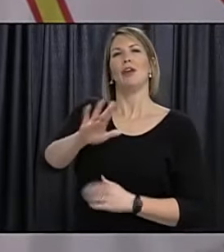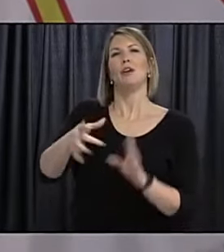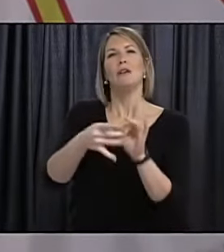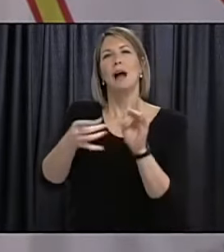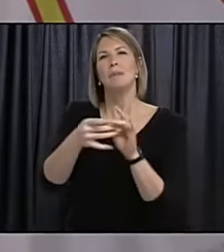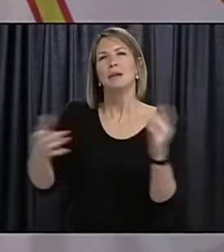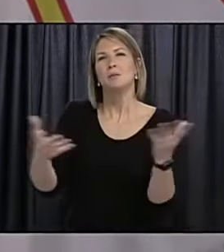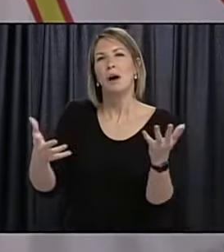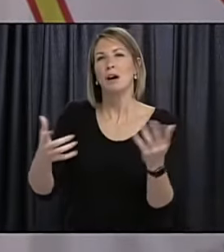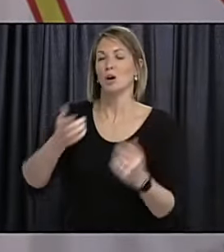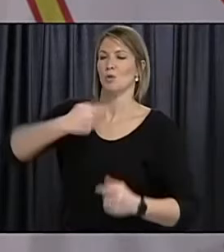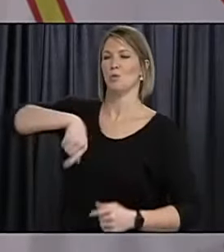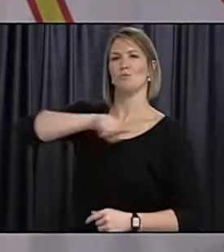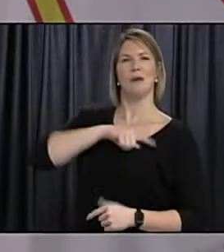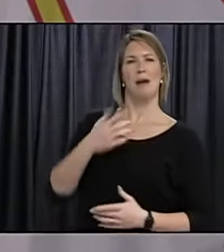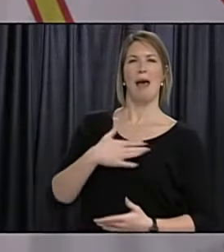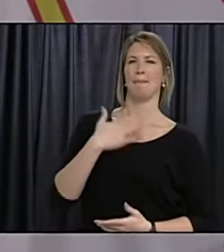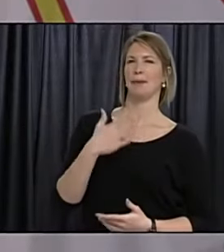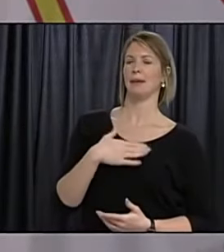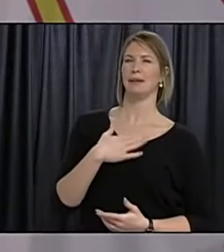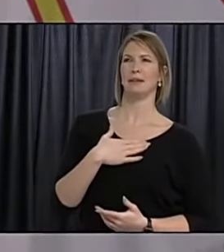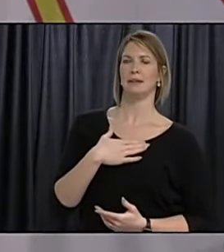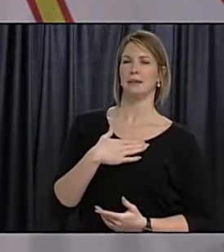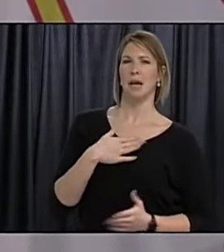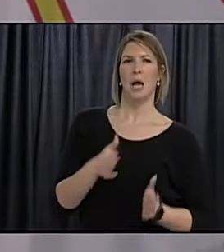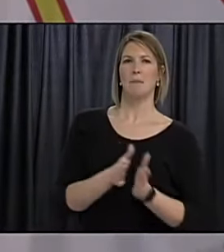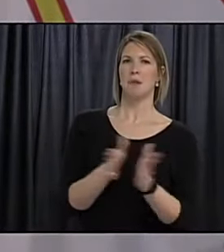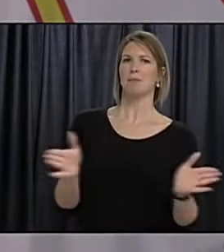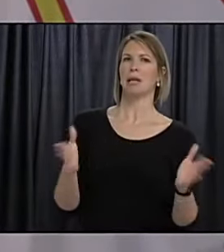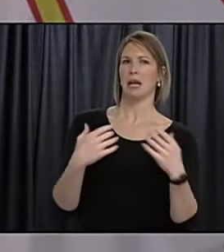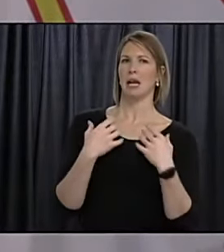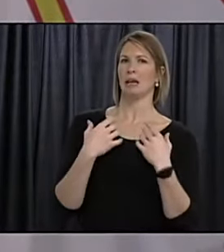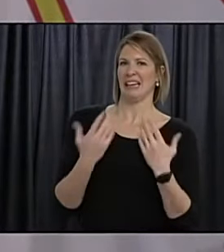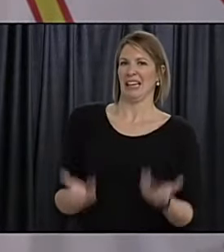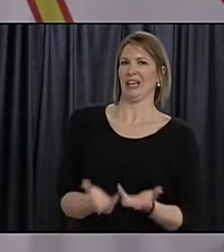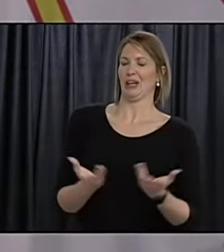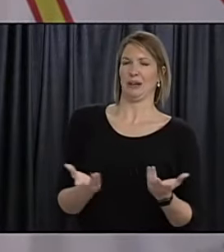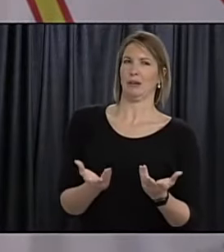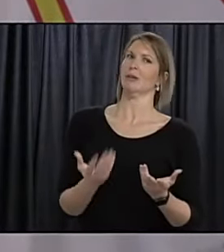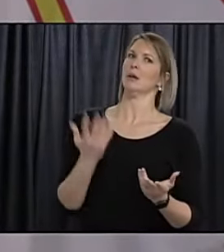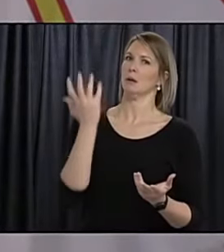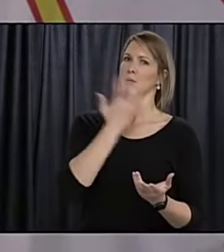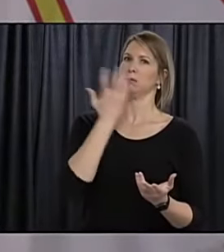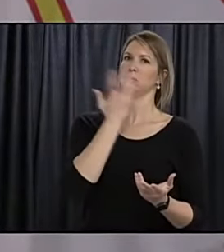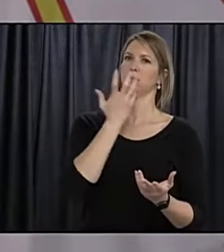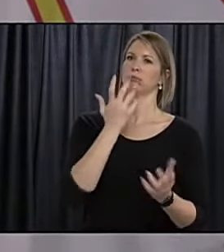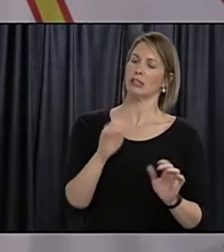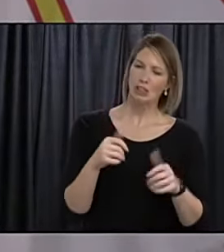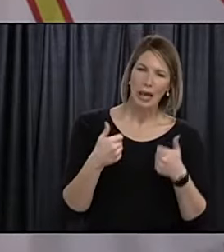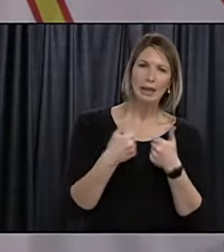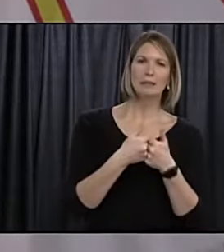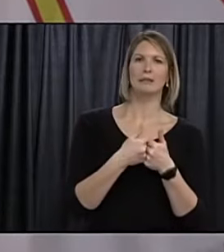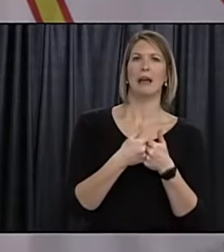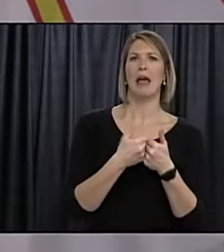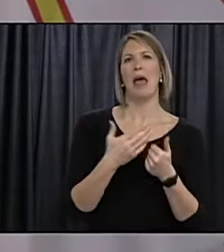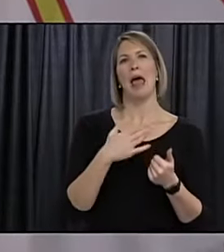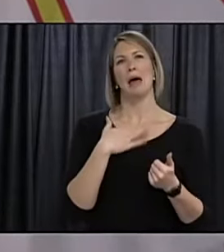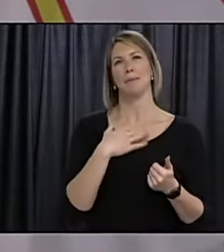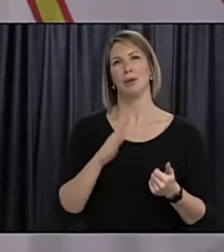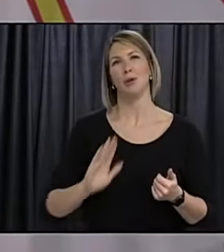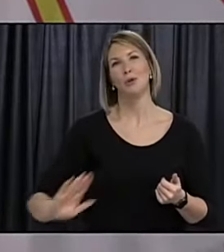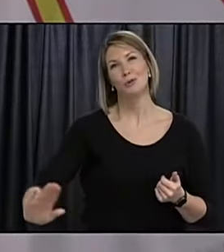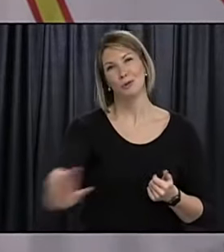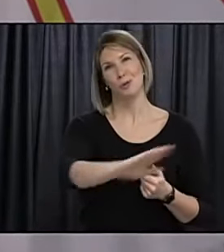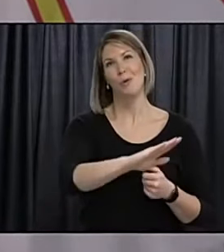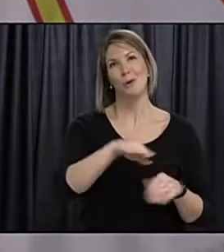public's response to um what has been a very challenging time and uh you know we've said many times that we are where we